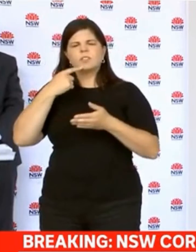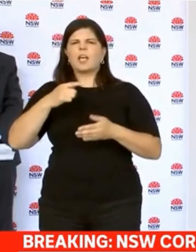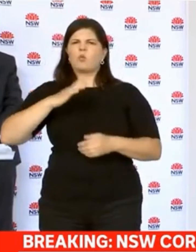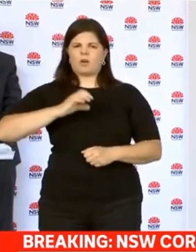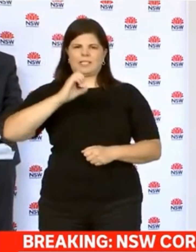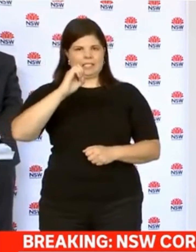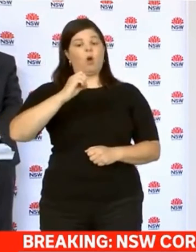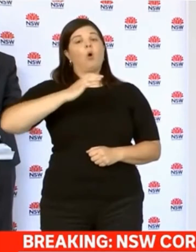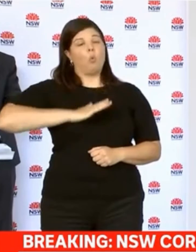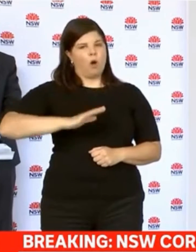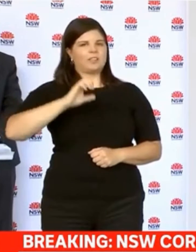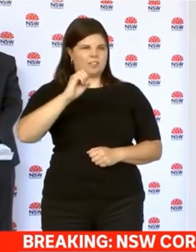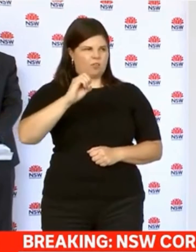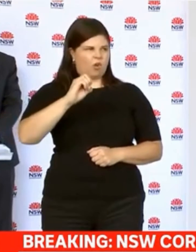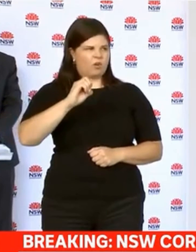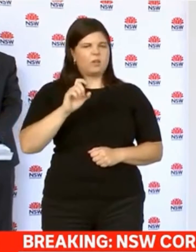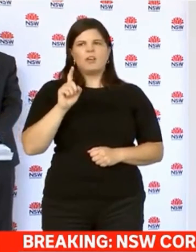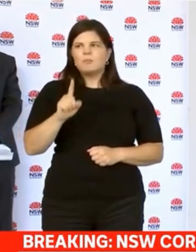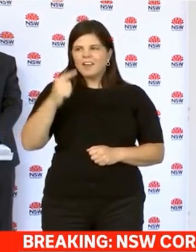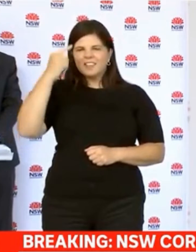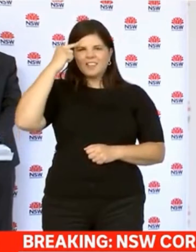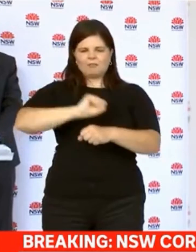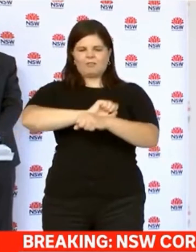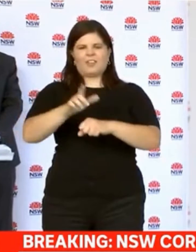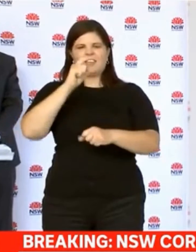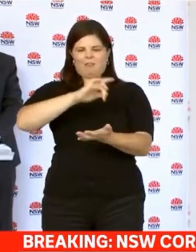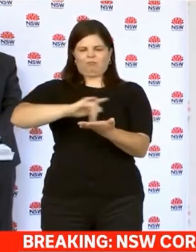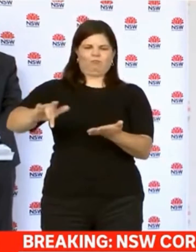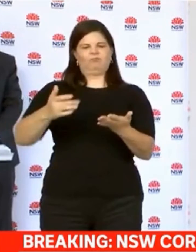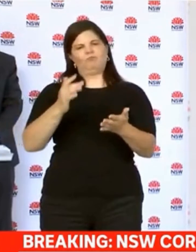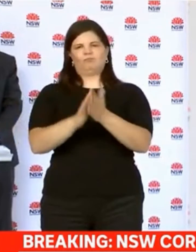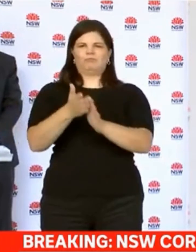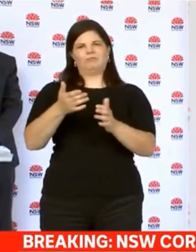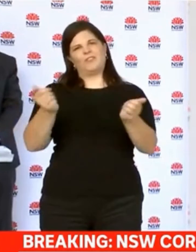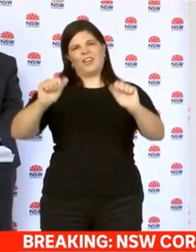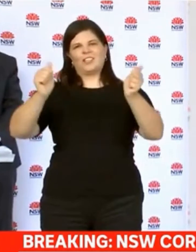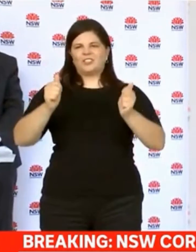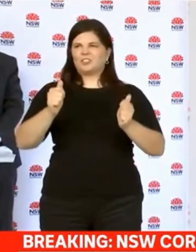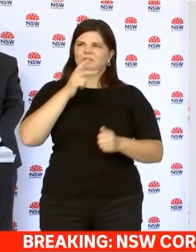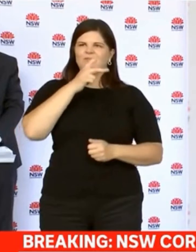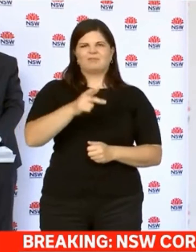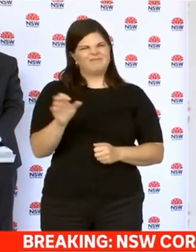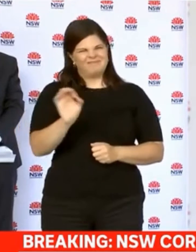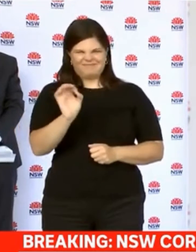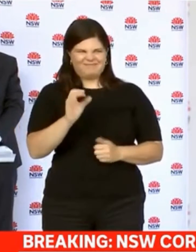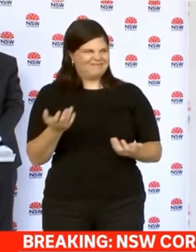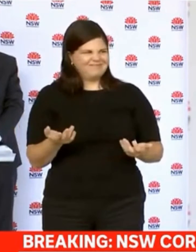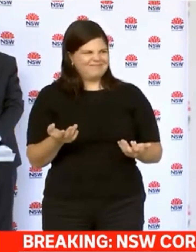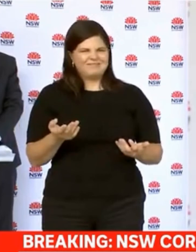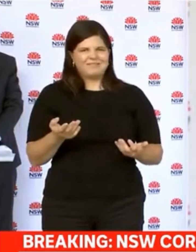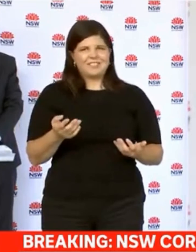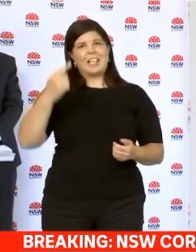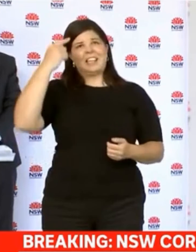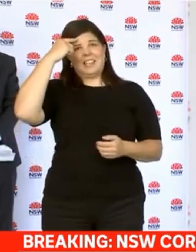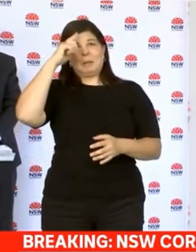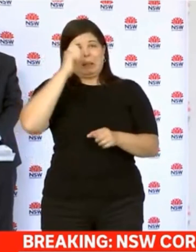to eliminate or eradicate this disease unfortunately doesn't appreciate what the pandemic means. But what we have